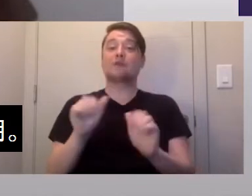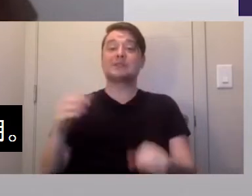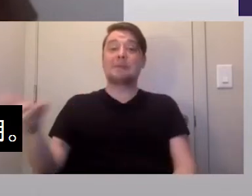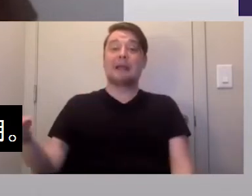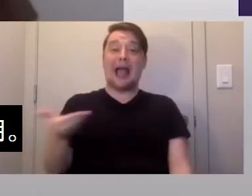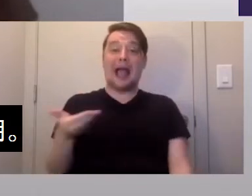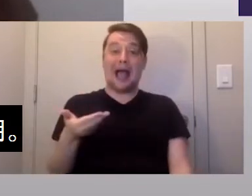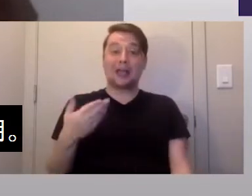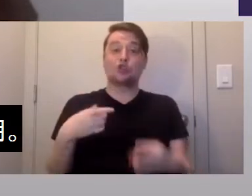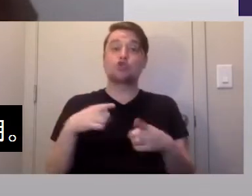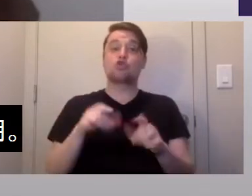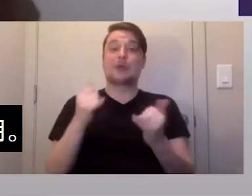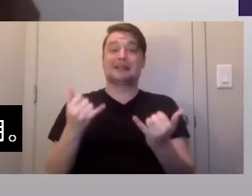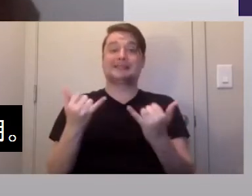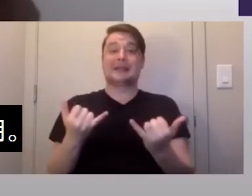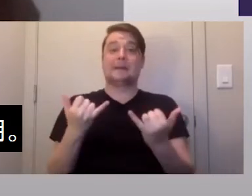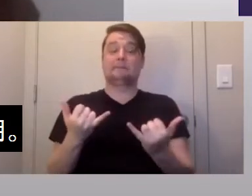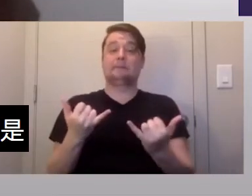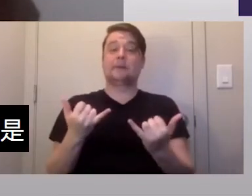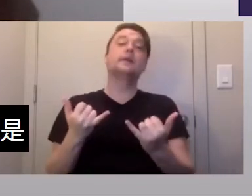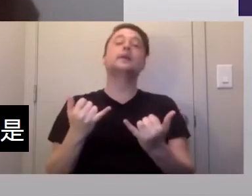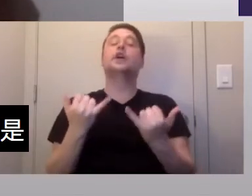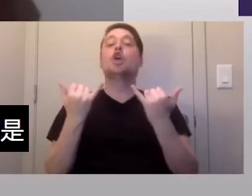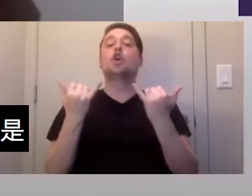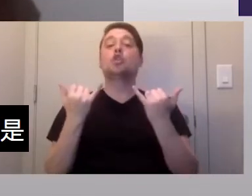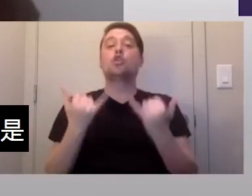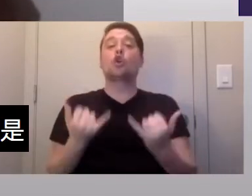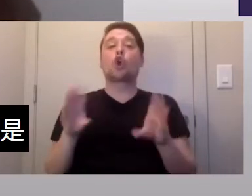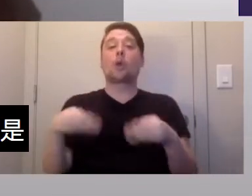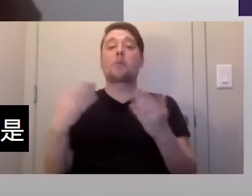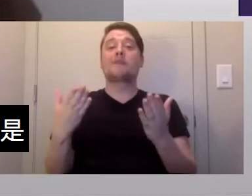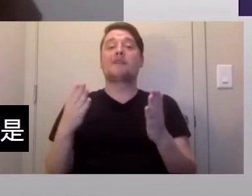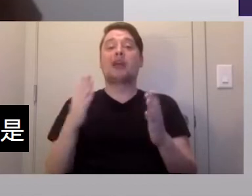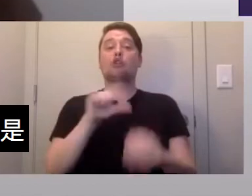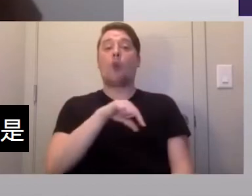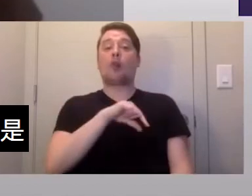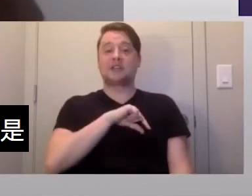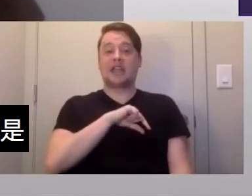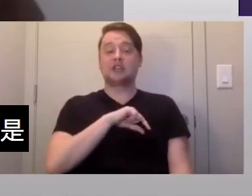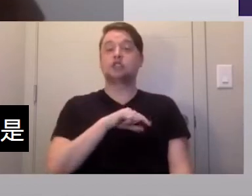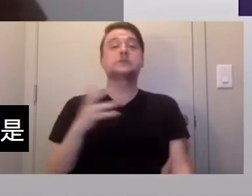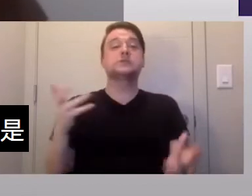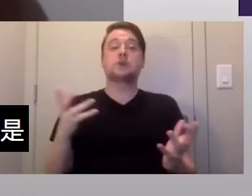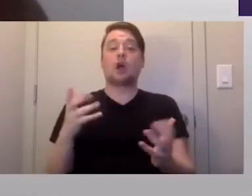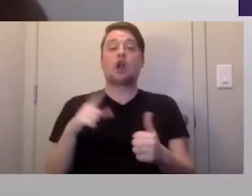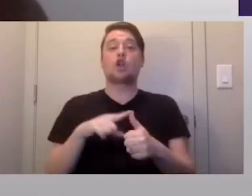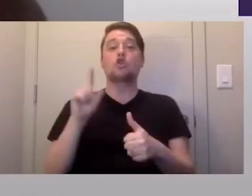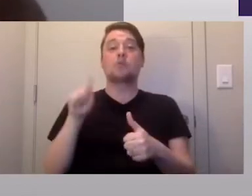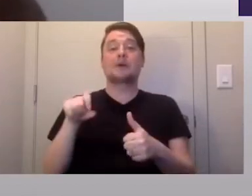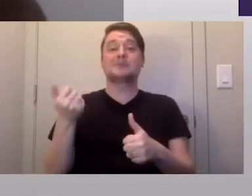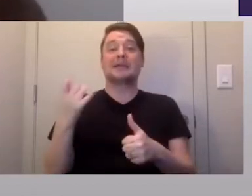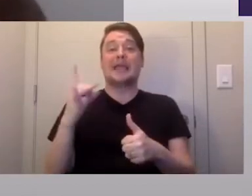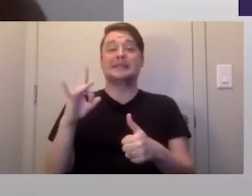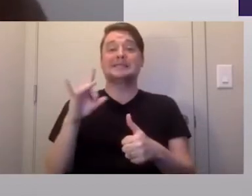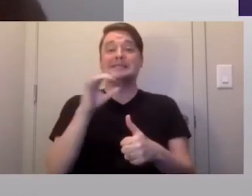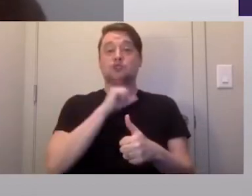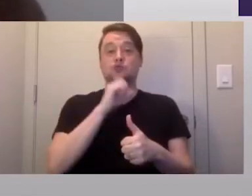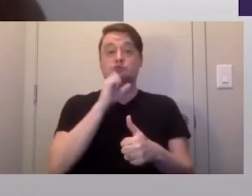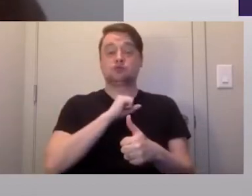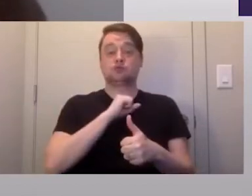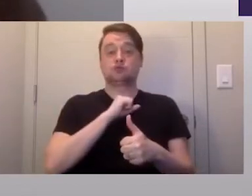during this time. The current provider qualifications are you must be 18 years of age,